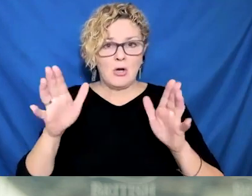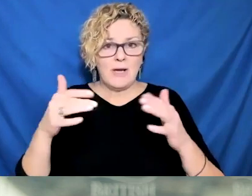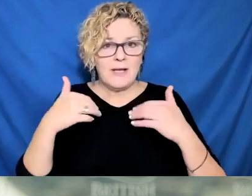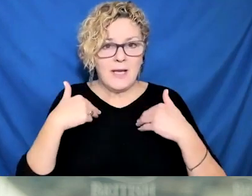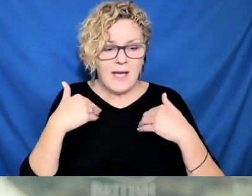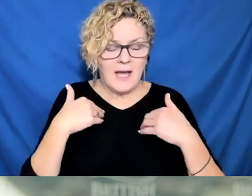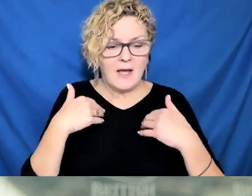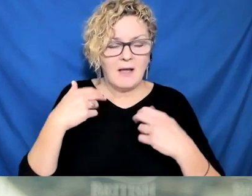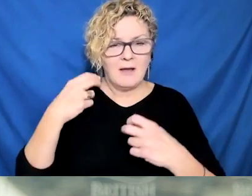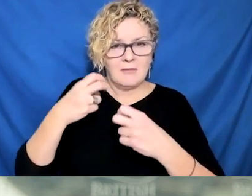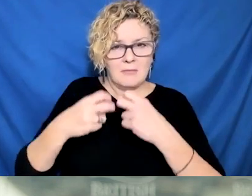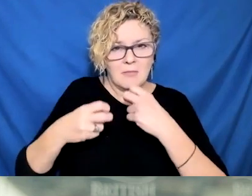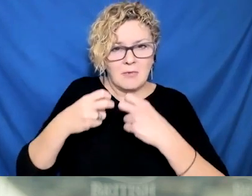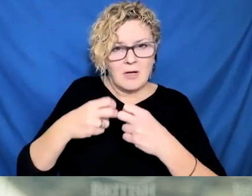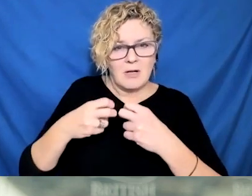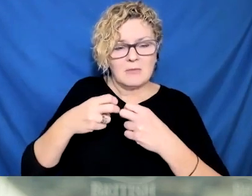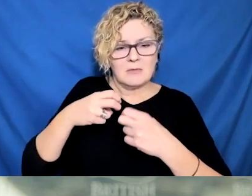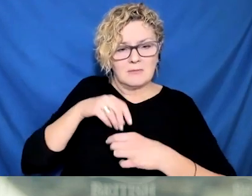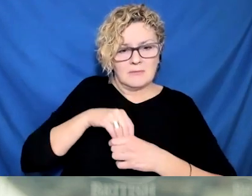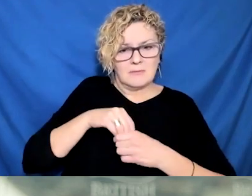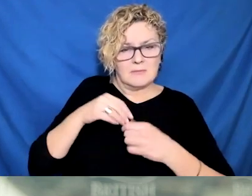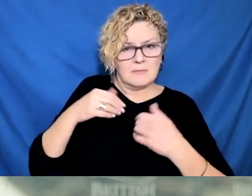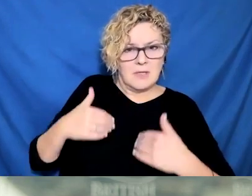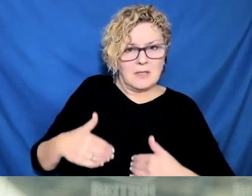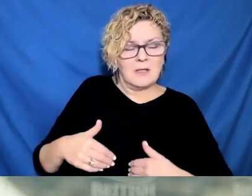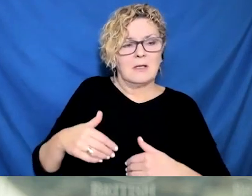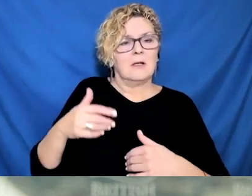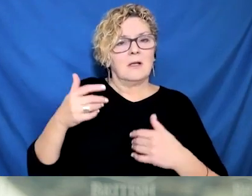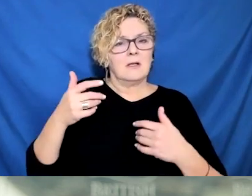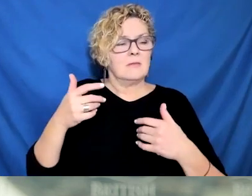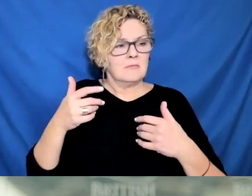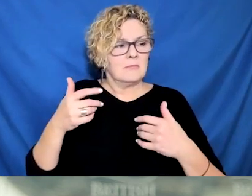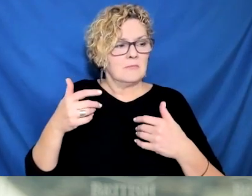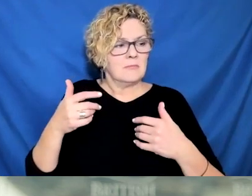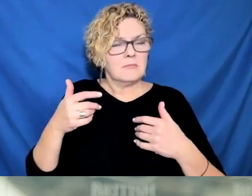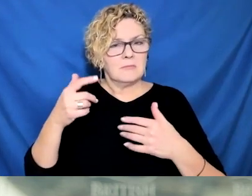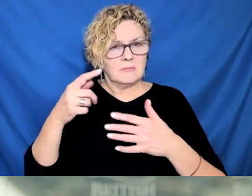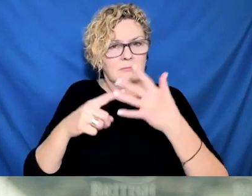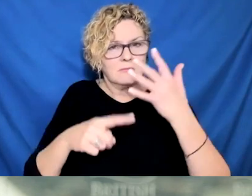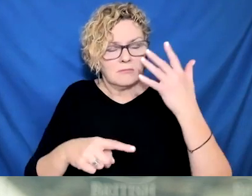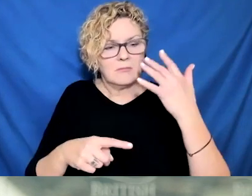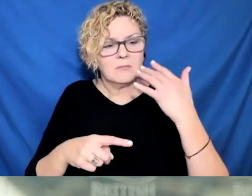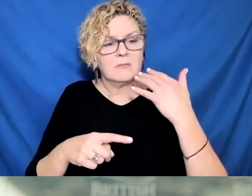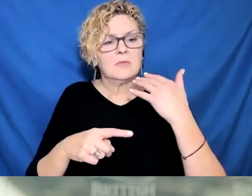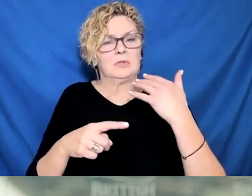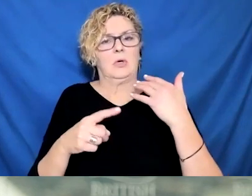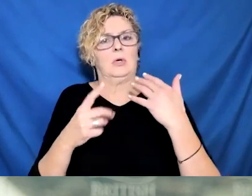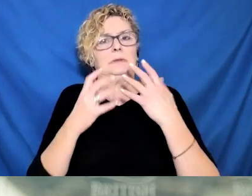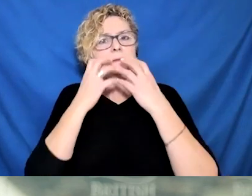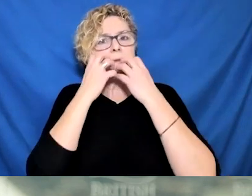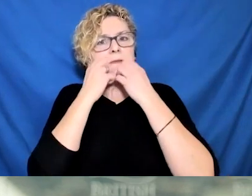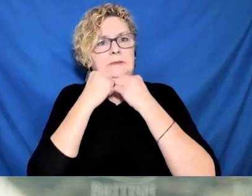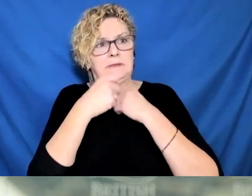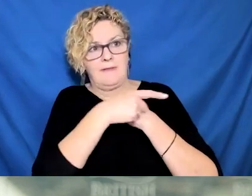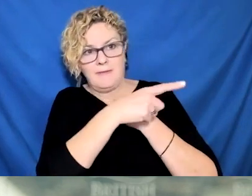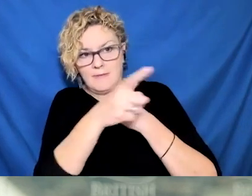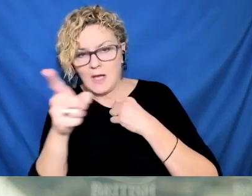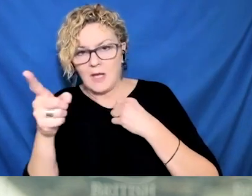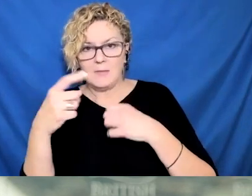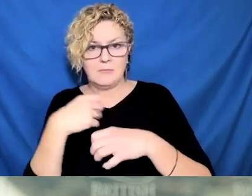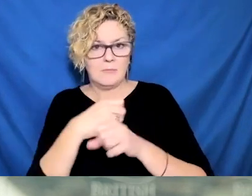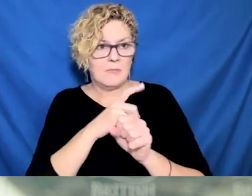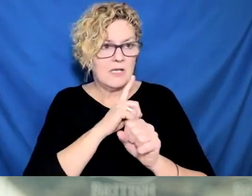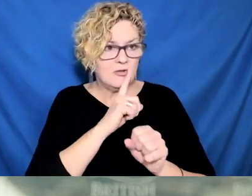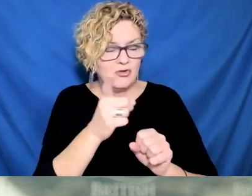in other parts of Canada, the Omicron variant of concern, but is really of, of had a similar effect on